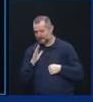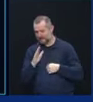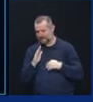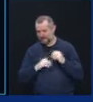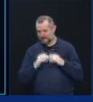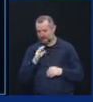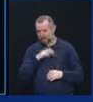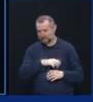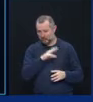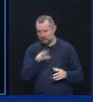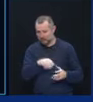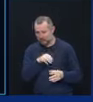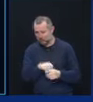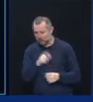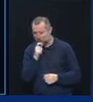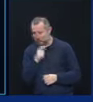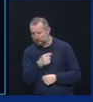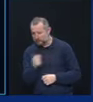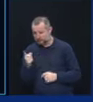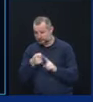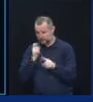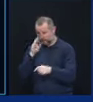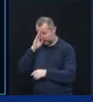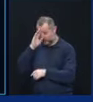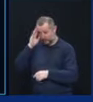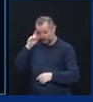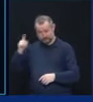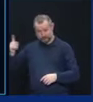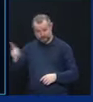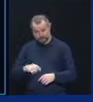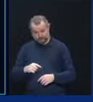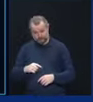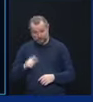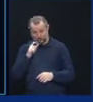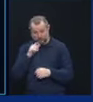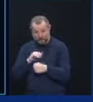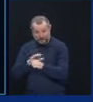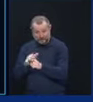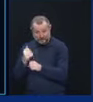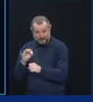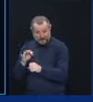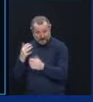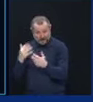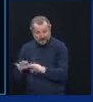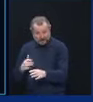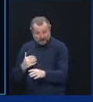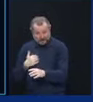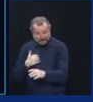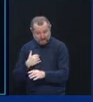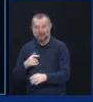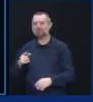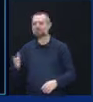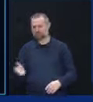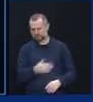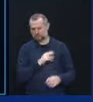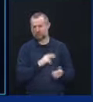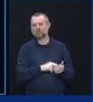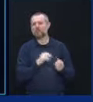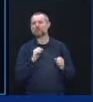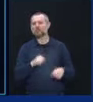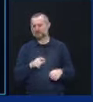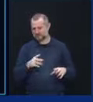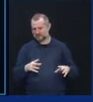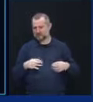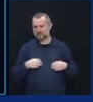individuals from hospitals where a case of COVID-19 is present. A nursing home can accept a resident diagnosed